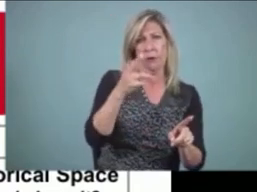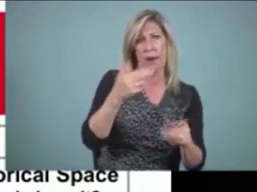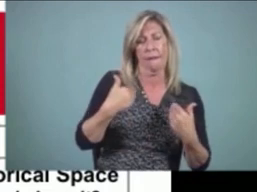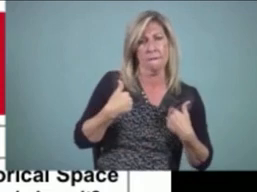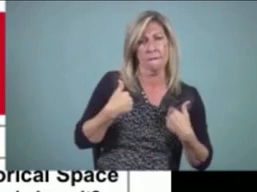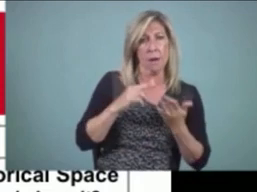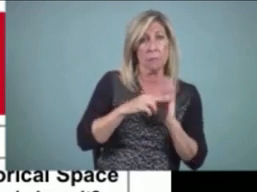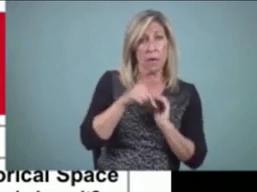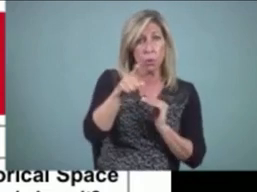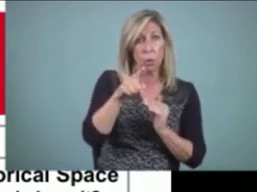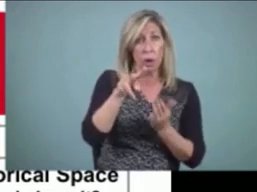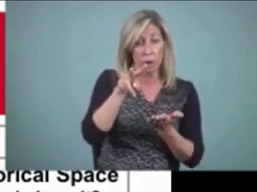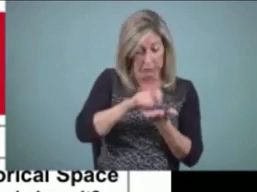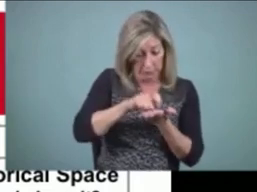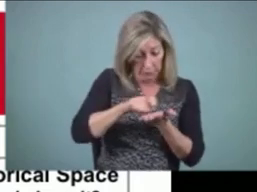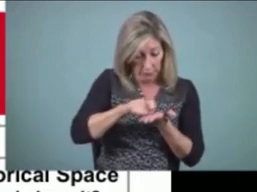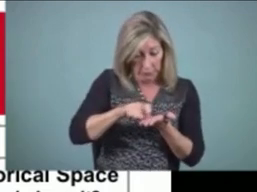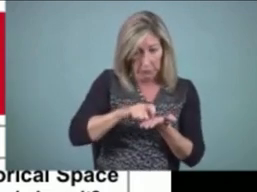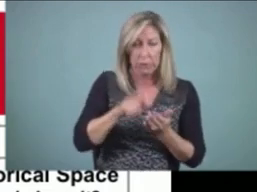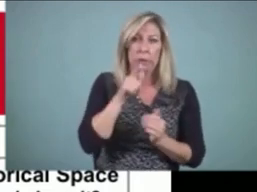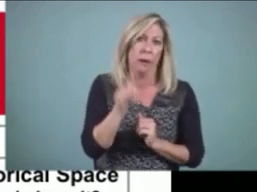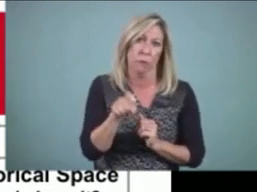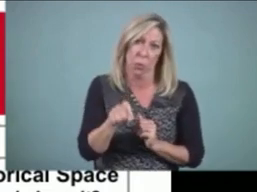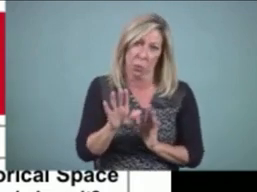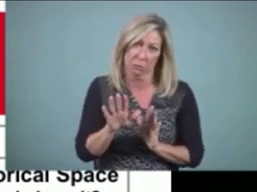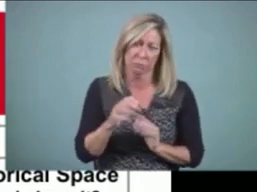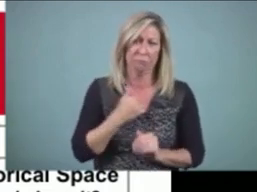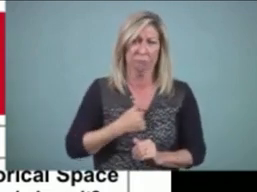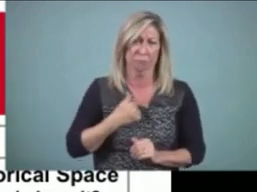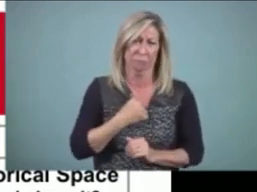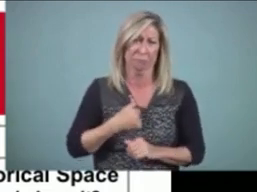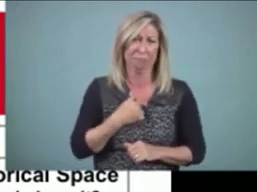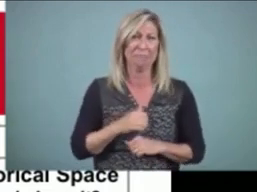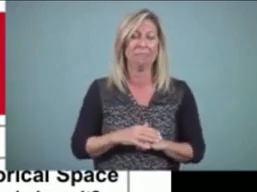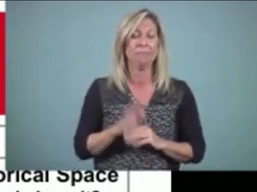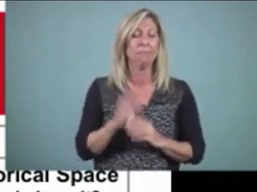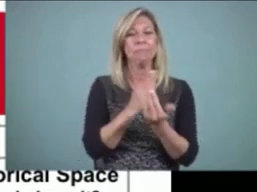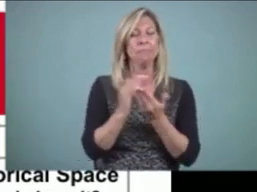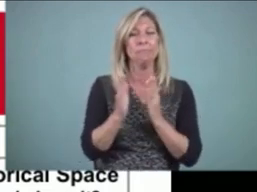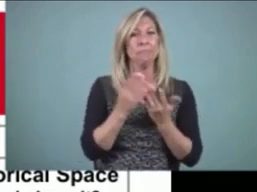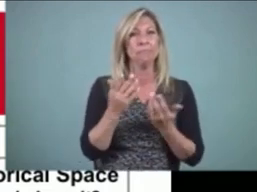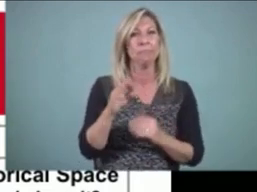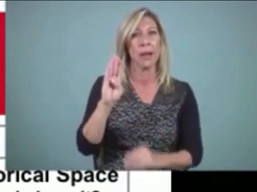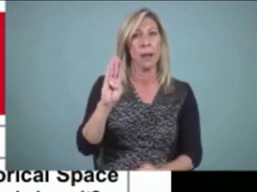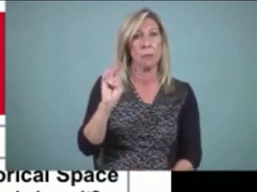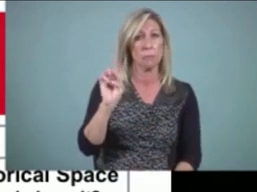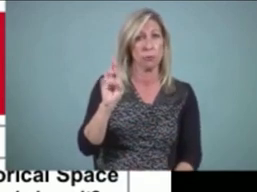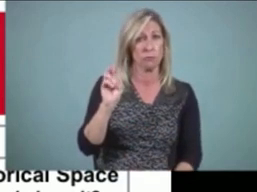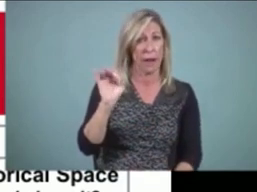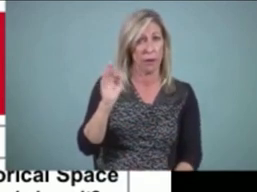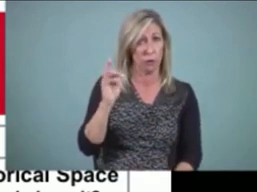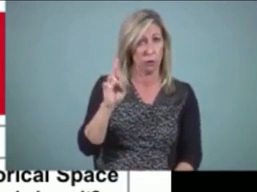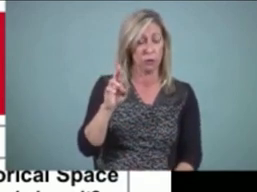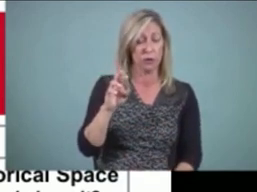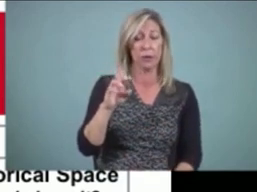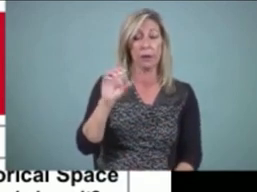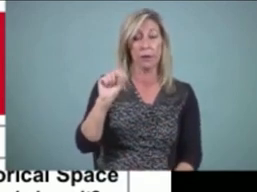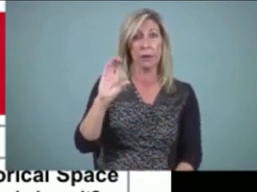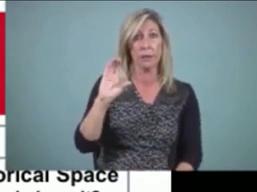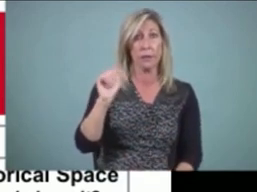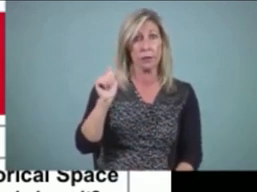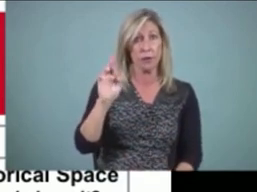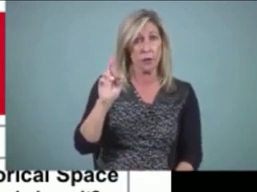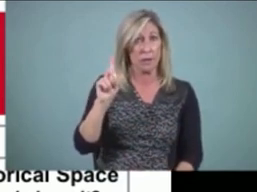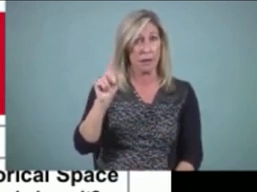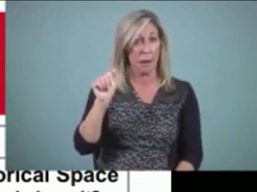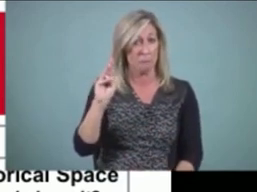that before. So if you're interested in Berreiter and Scardamalia's work, it will be referenced in some of the chapters and